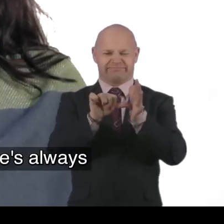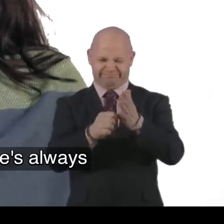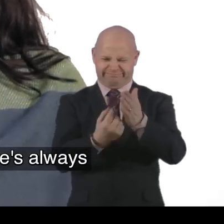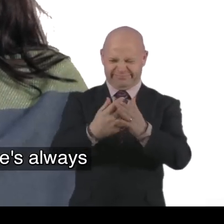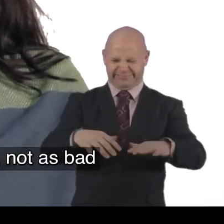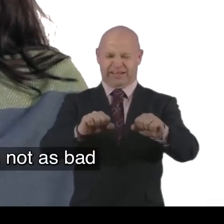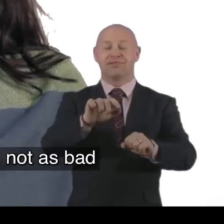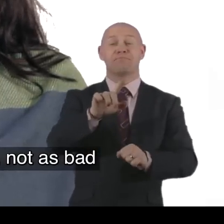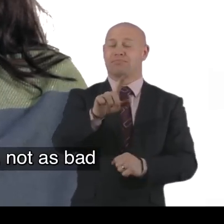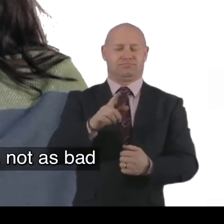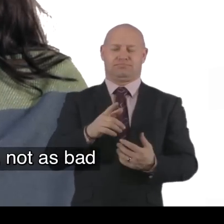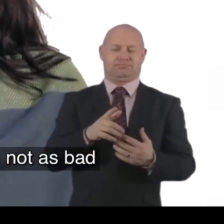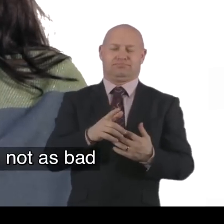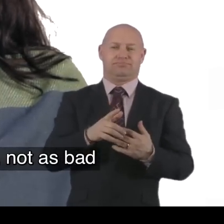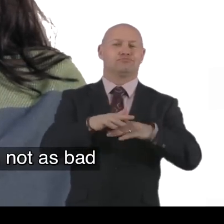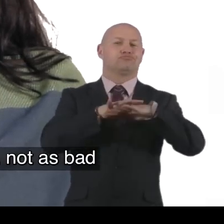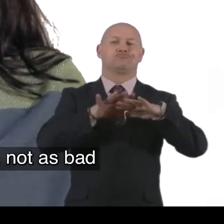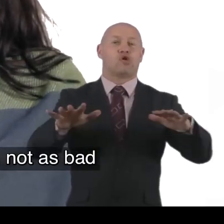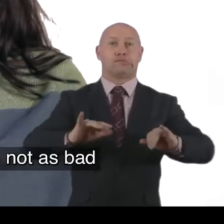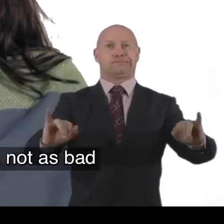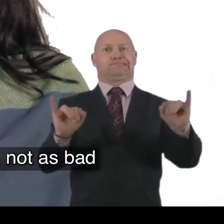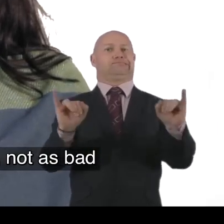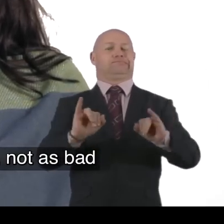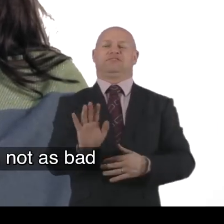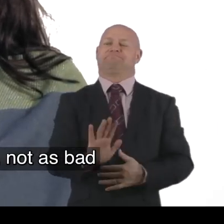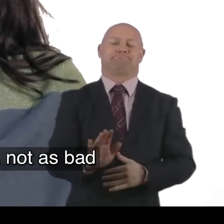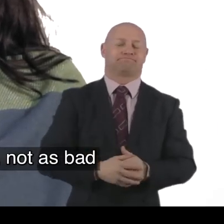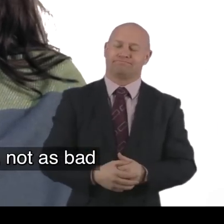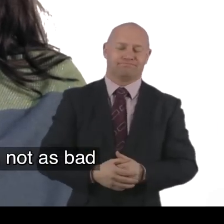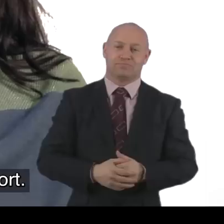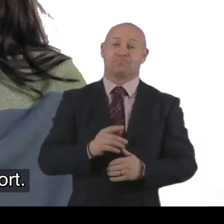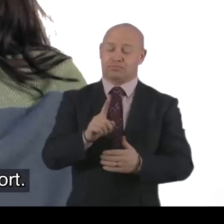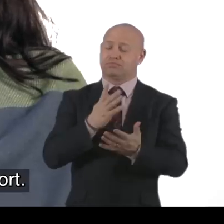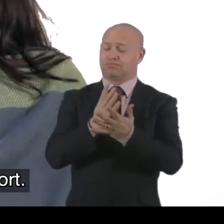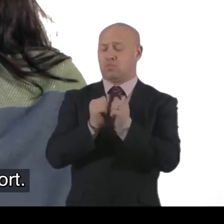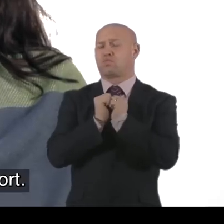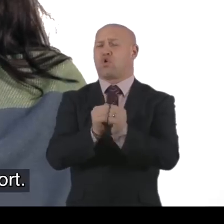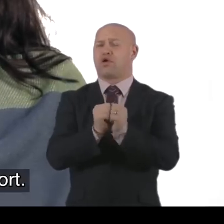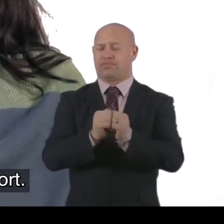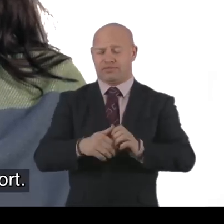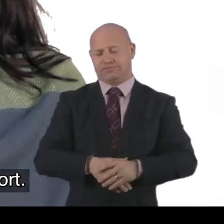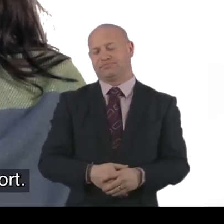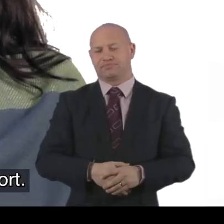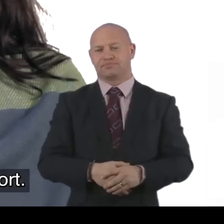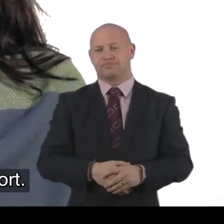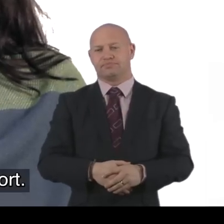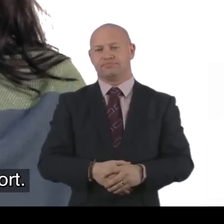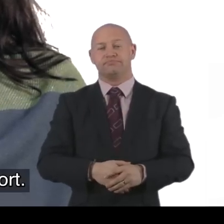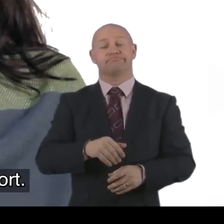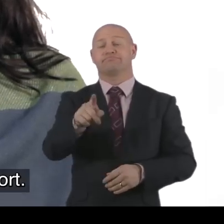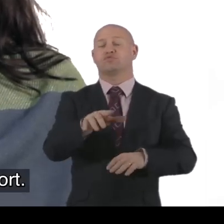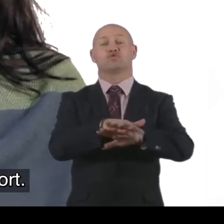Up. Setting up new things. You have to expect that. But it wasn't that bad. It wasn't as bad. As I thought it would be. And it was definitely. worth the effort.